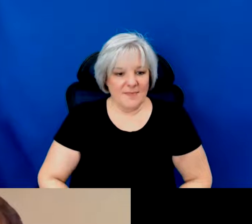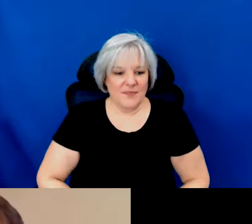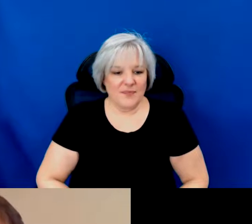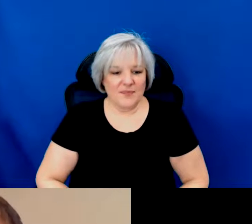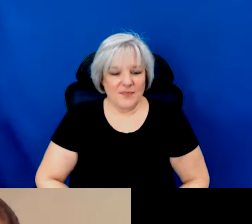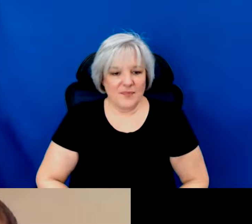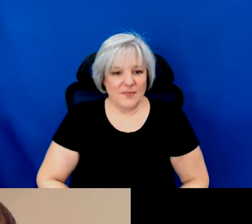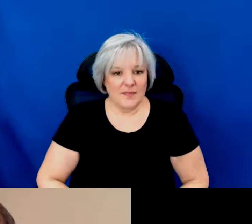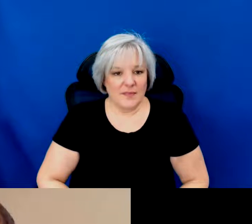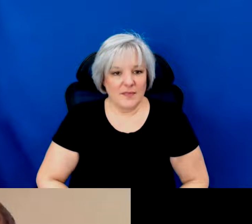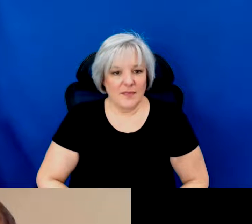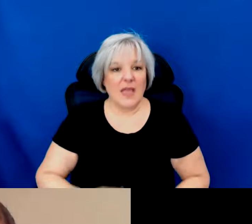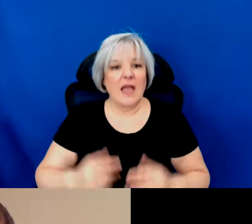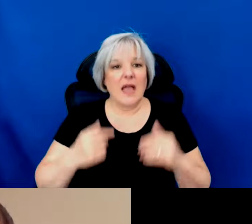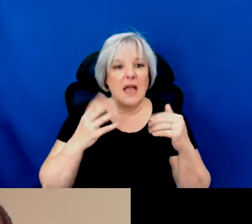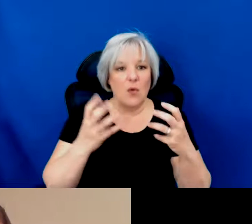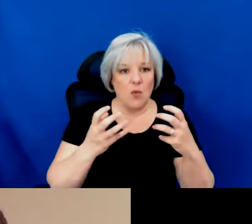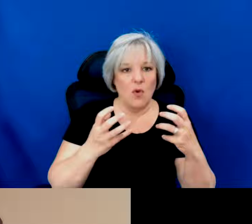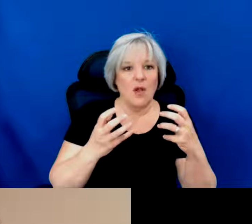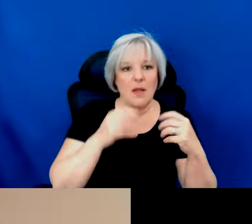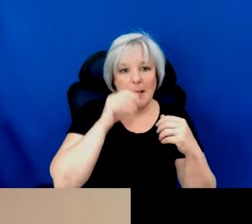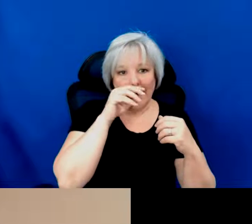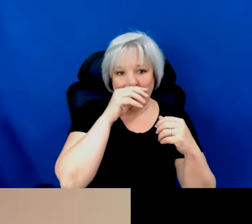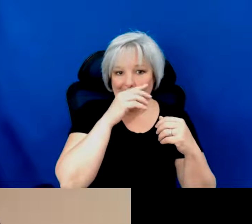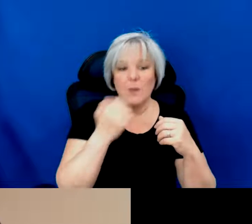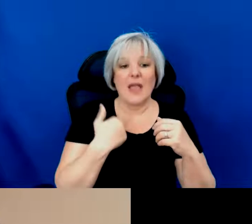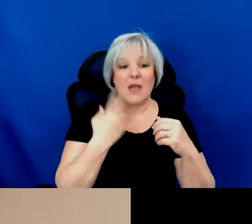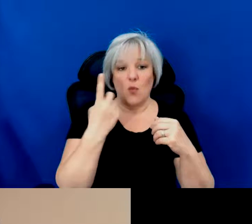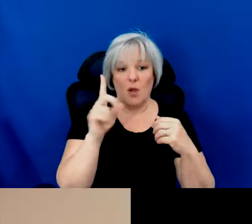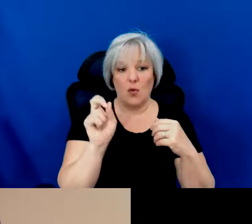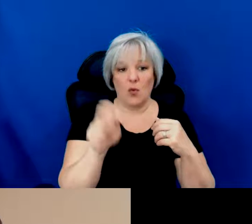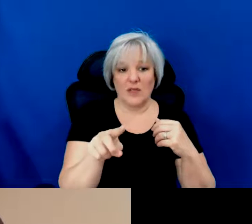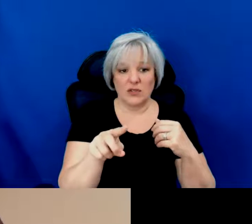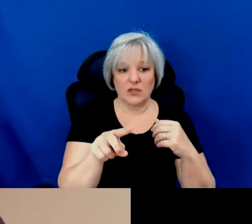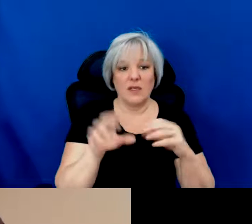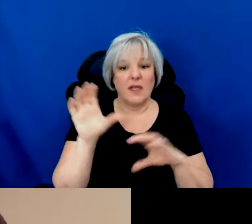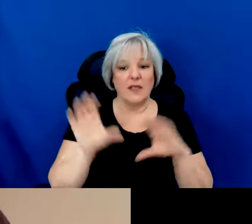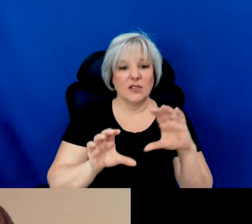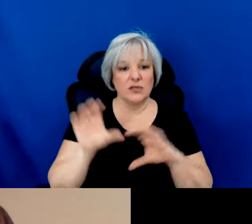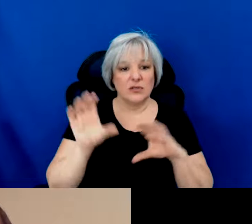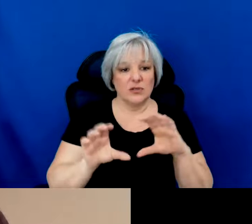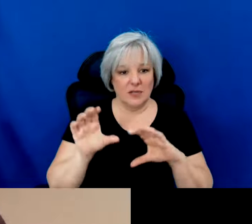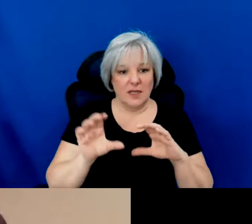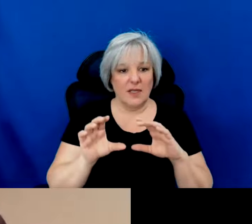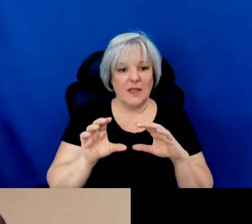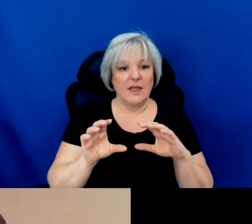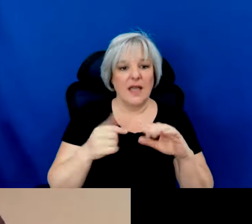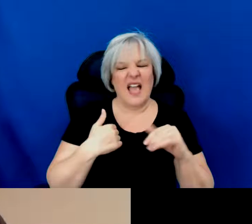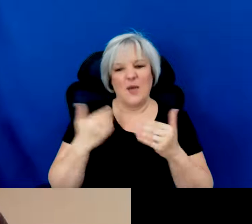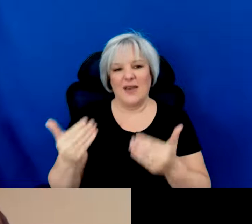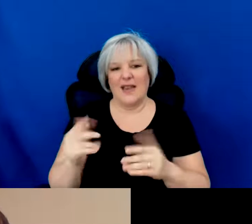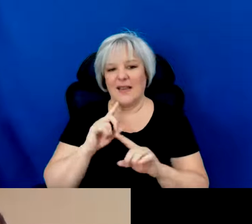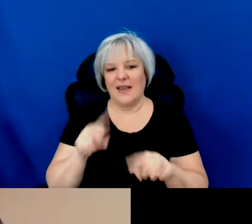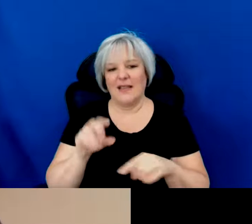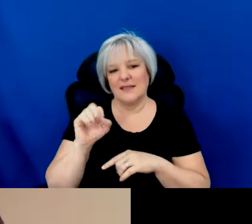and I do want to lift up that we did have one question in the chat that Sarah Tunay went ahead and answered. Thank you,